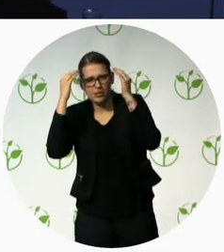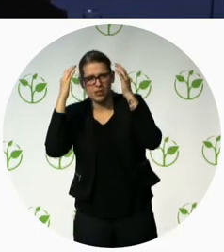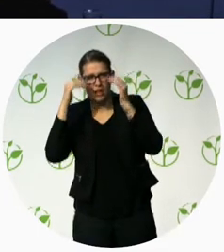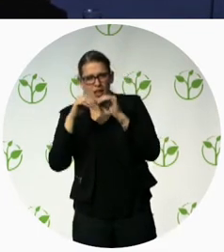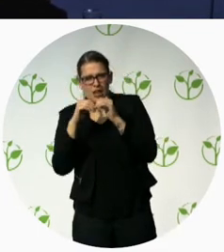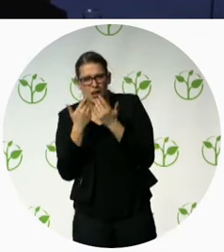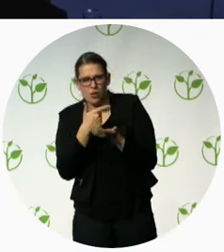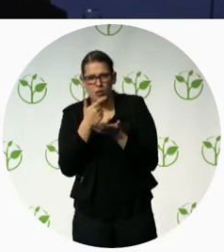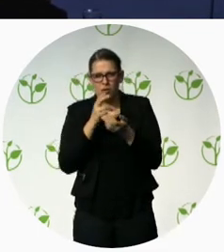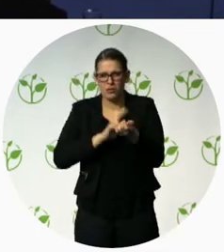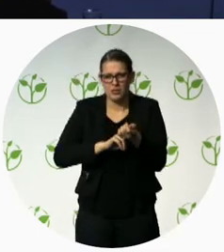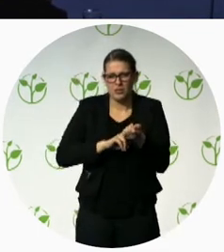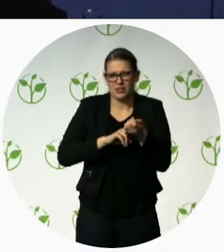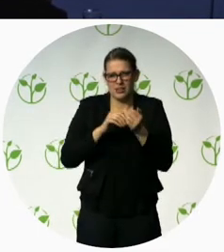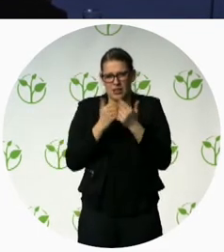yeah